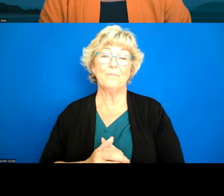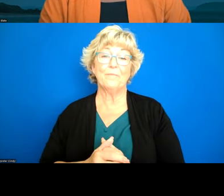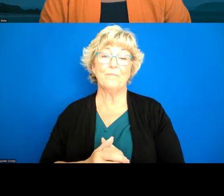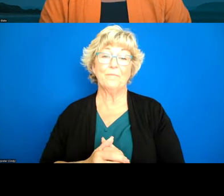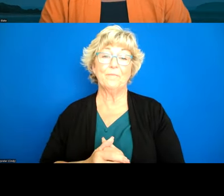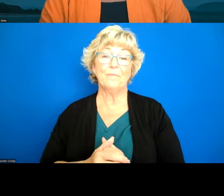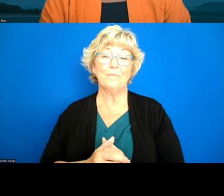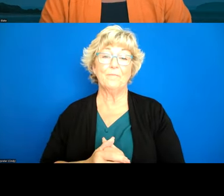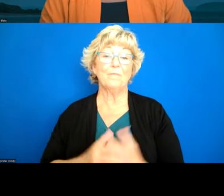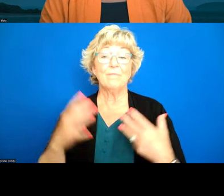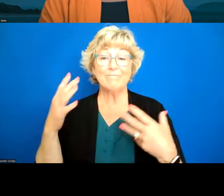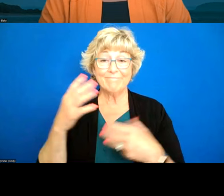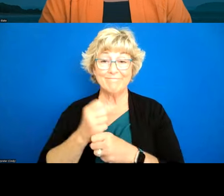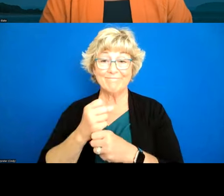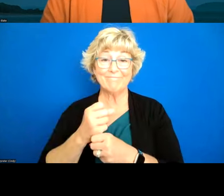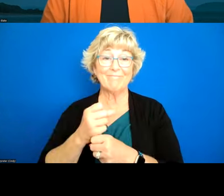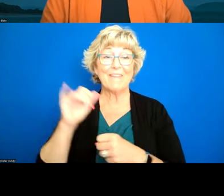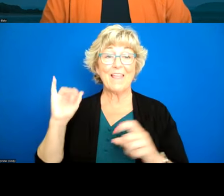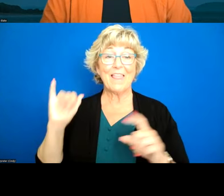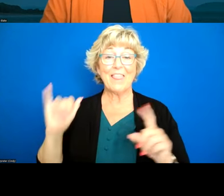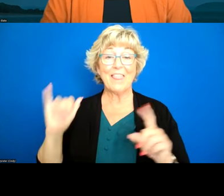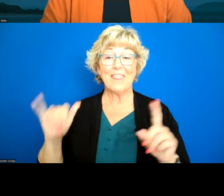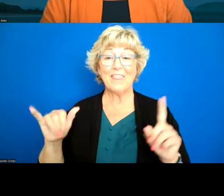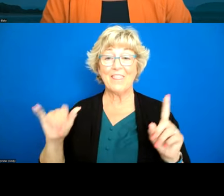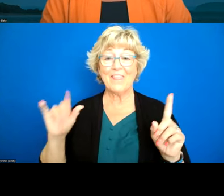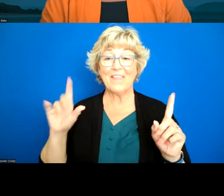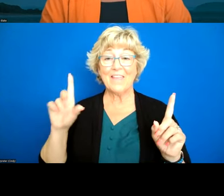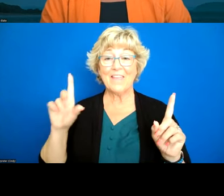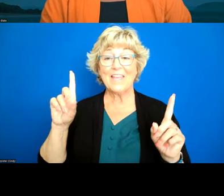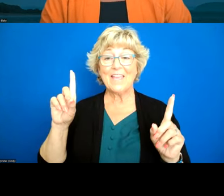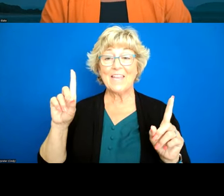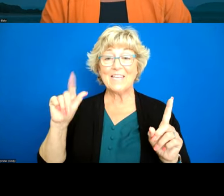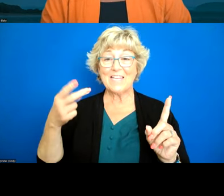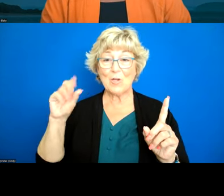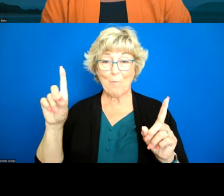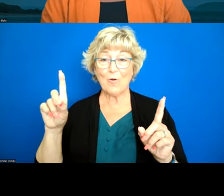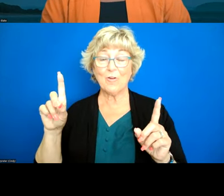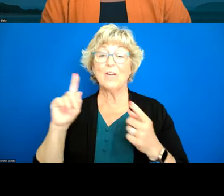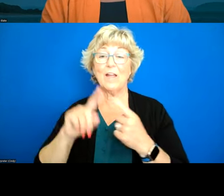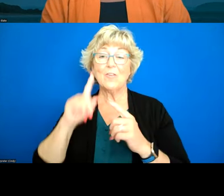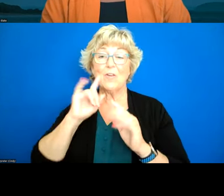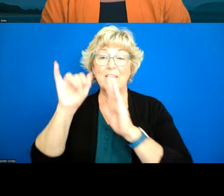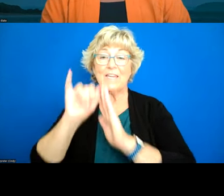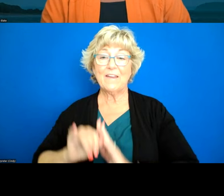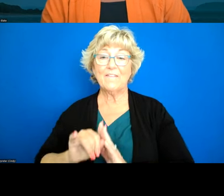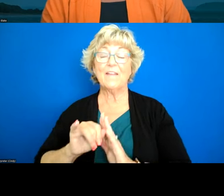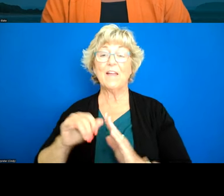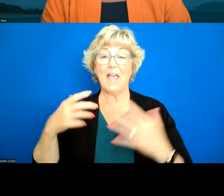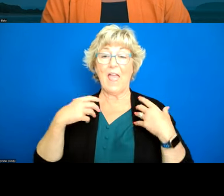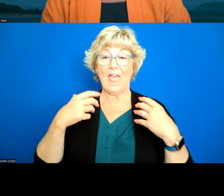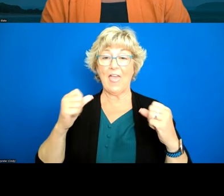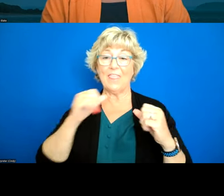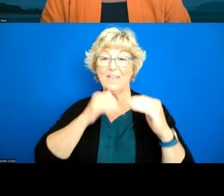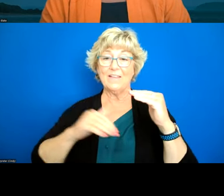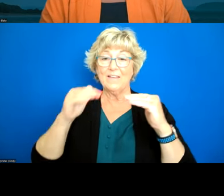so in short what that dashboard was intent the intention of the dashboard was to identify health disparities not just